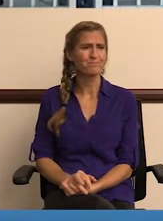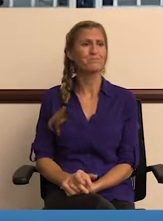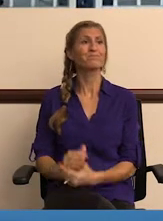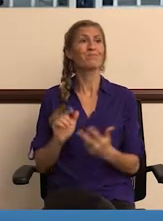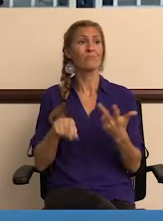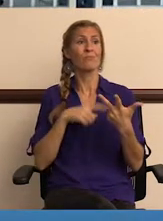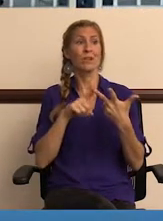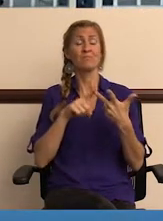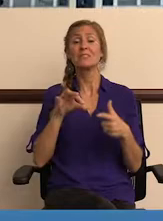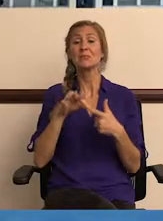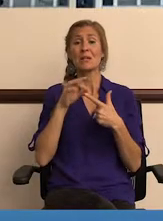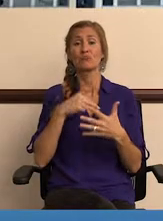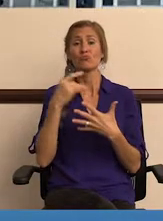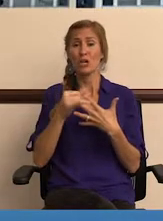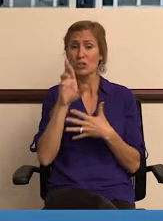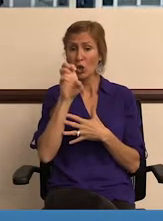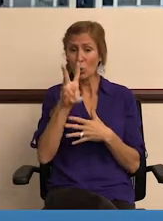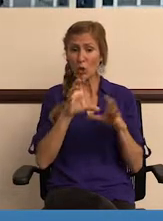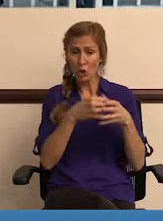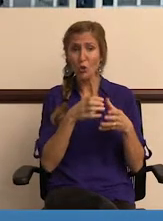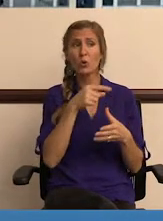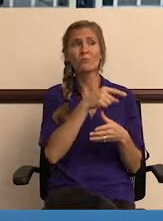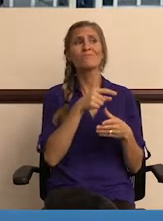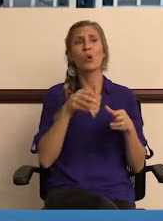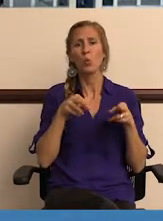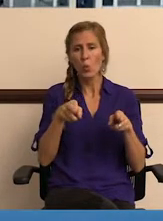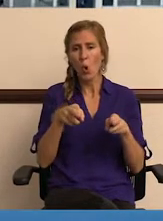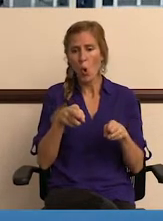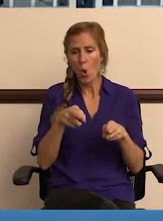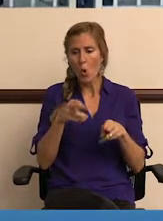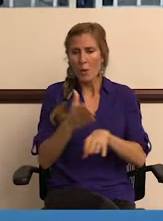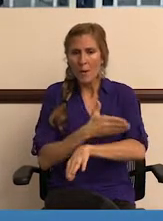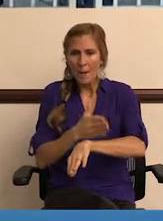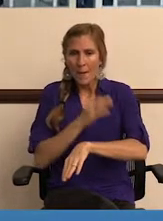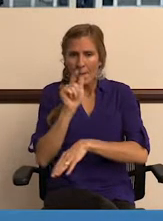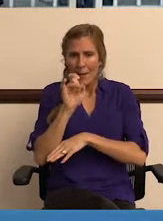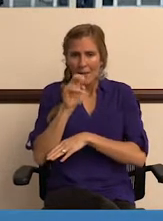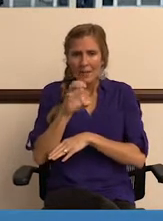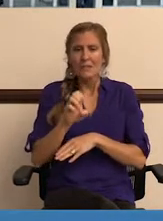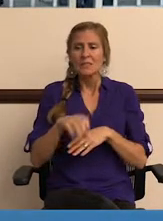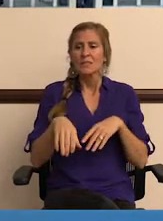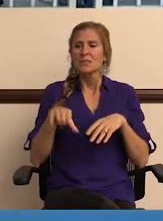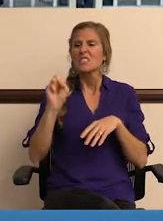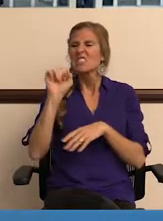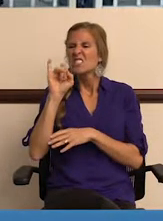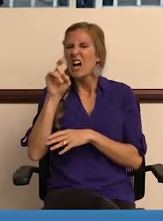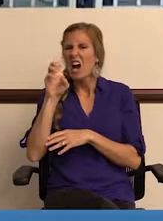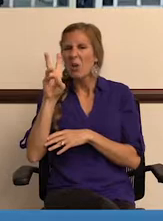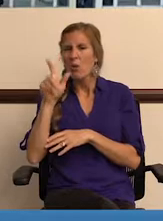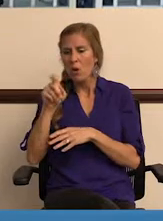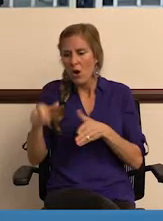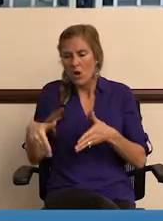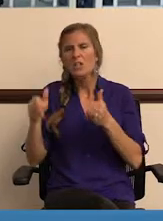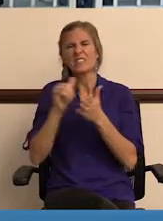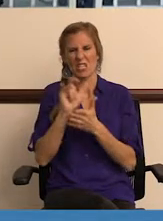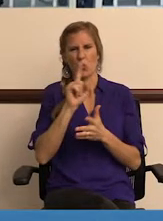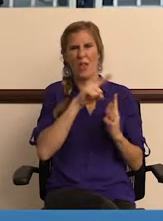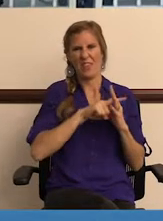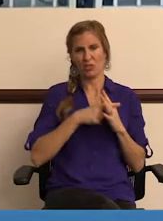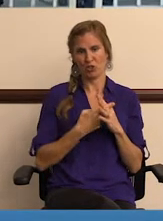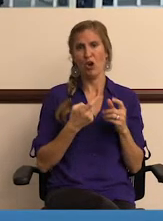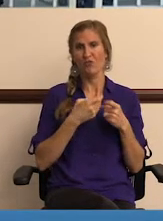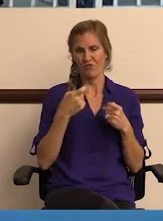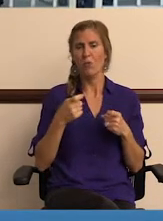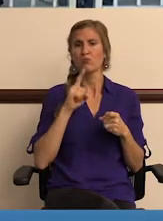Our special projects crew, they're responsible for road maintenance and concrete sidewalks and pathways. And that's kind of